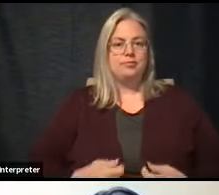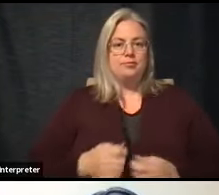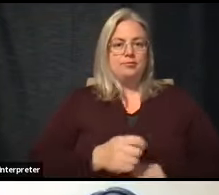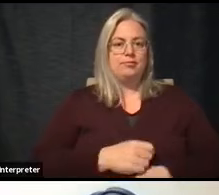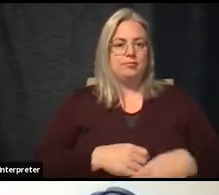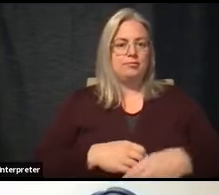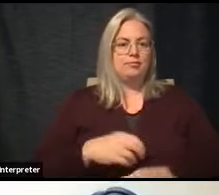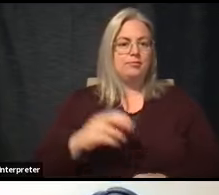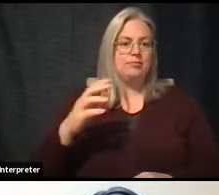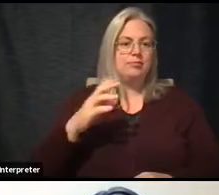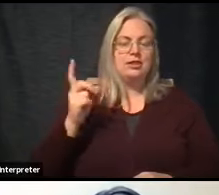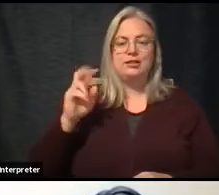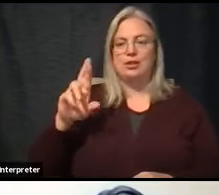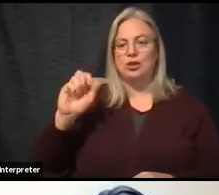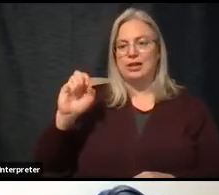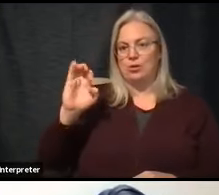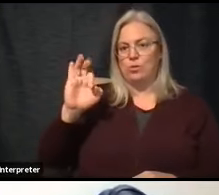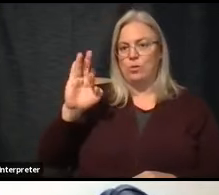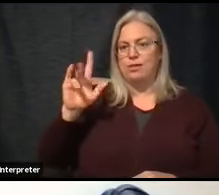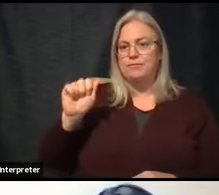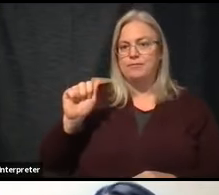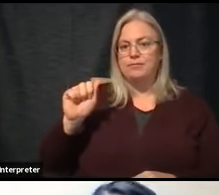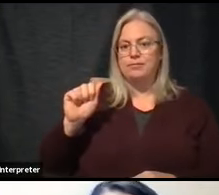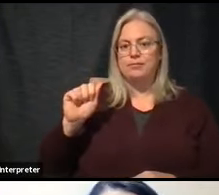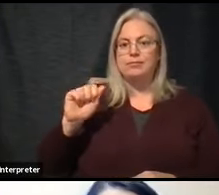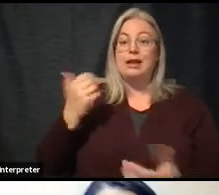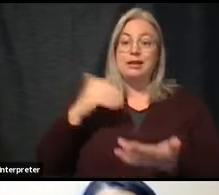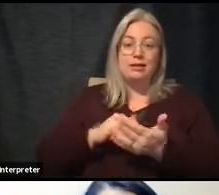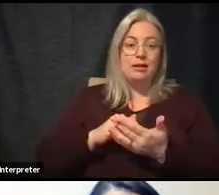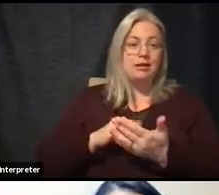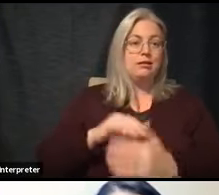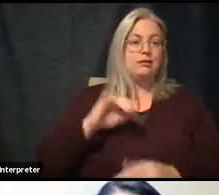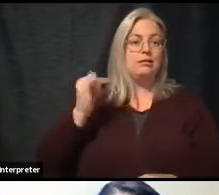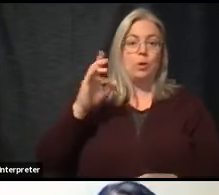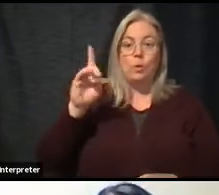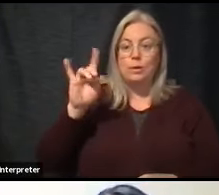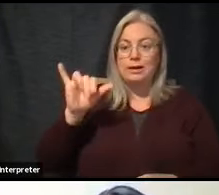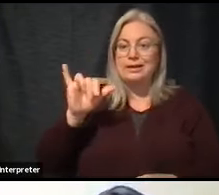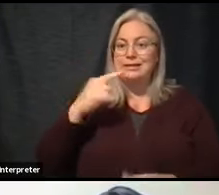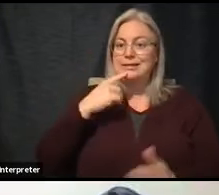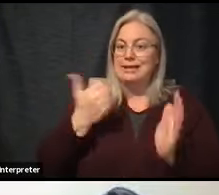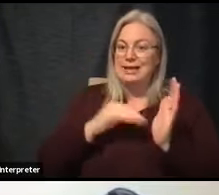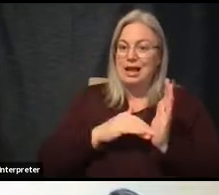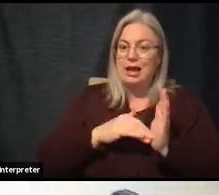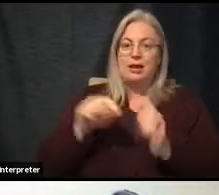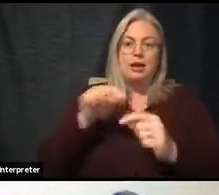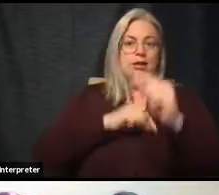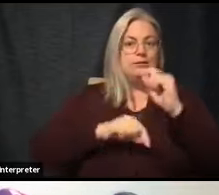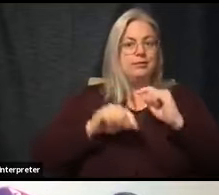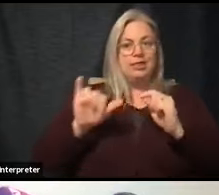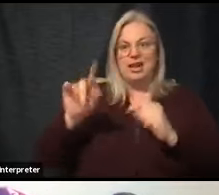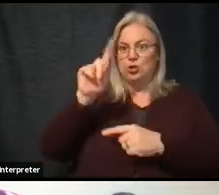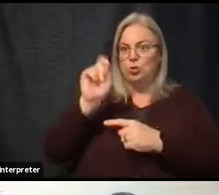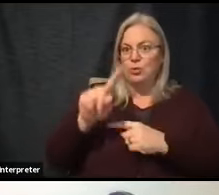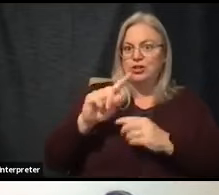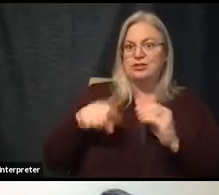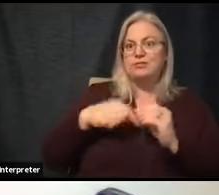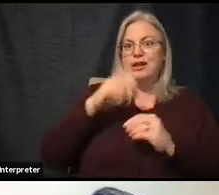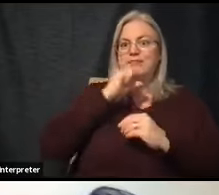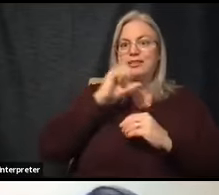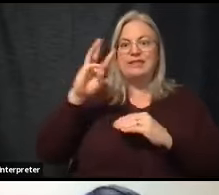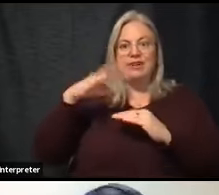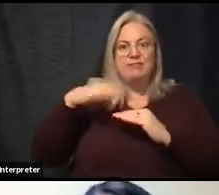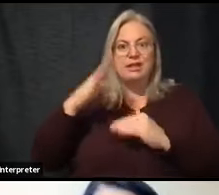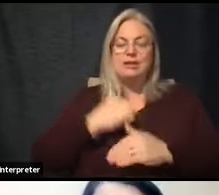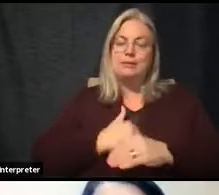And, Jody, just again to reiterate, because, you I keep going back to that question about the 65+,